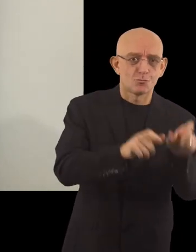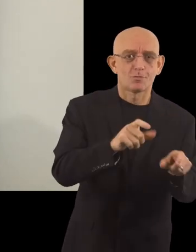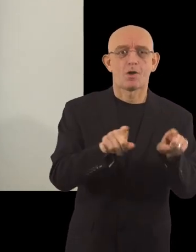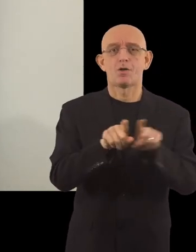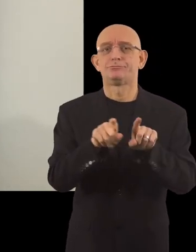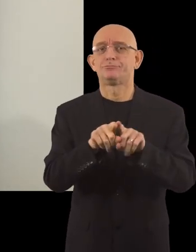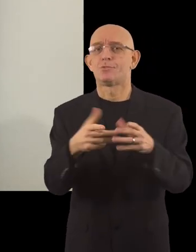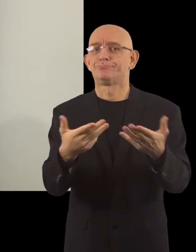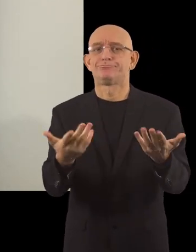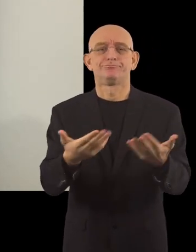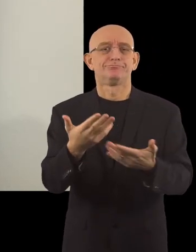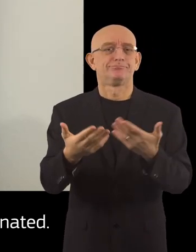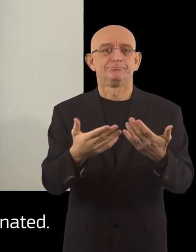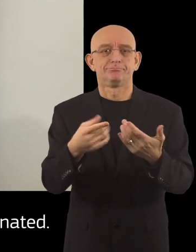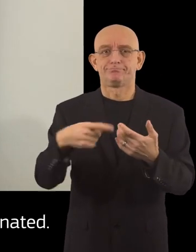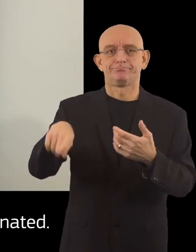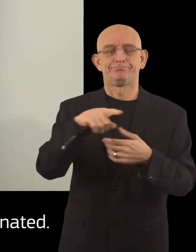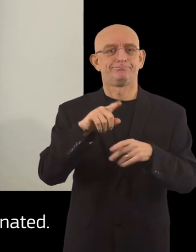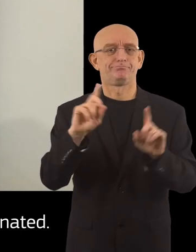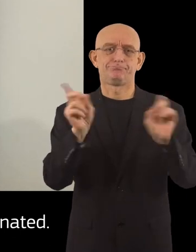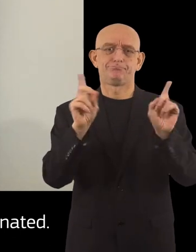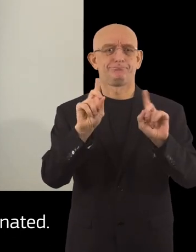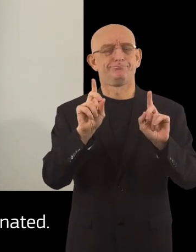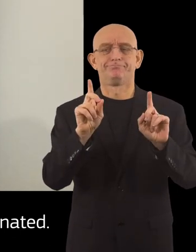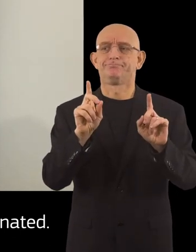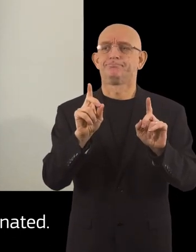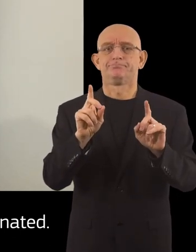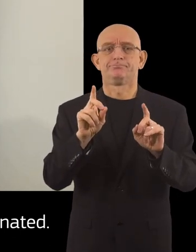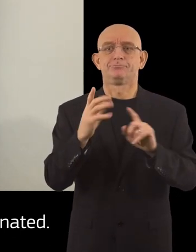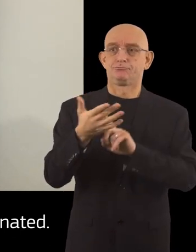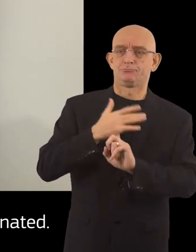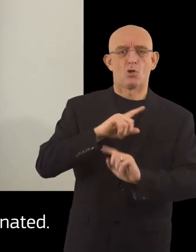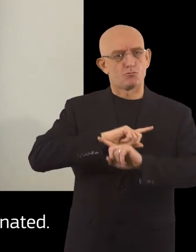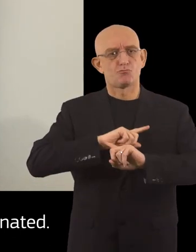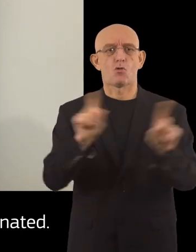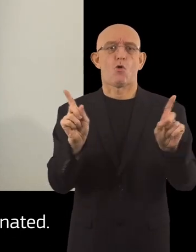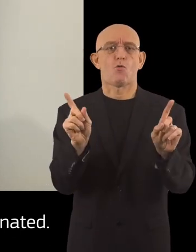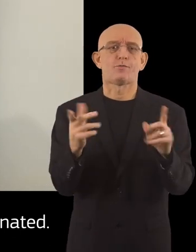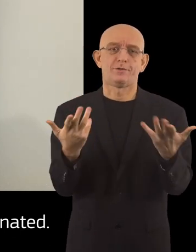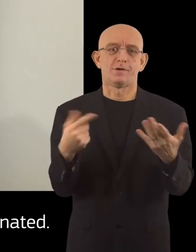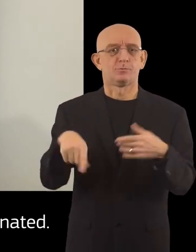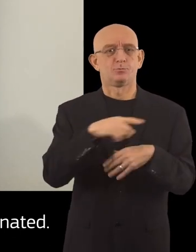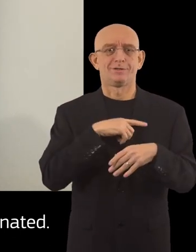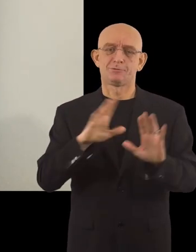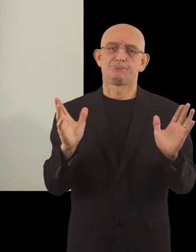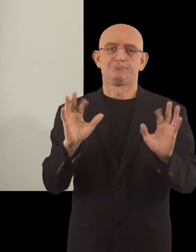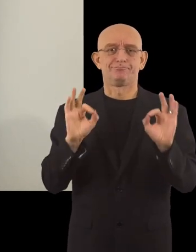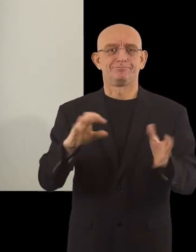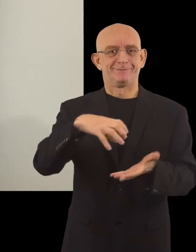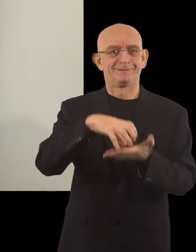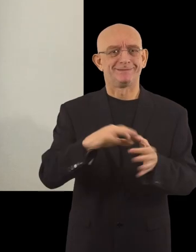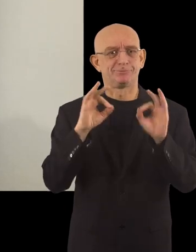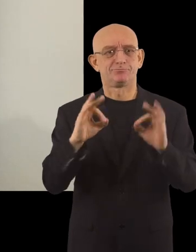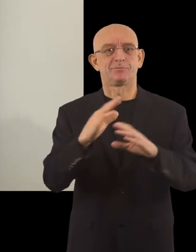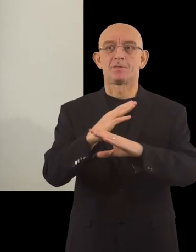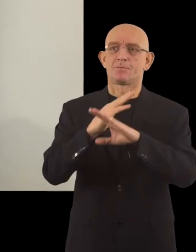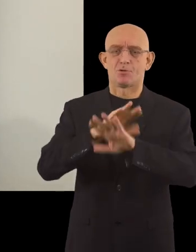cannot accept that they can be discriminated. We need